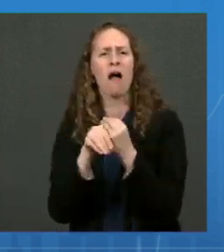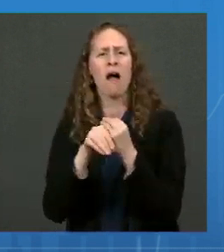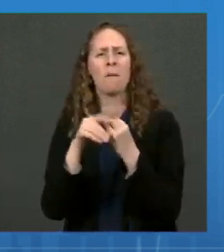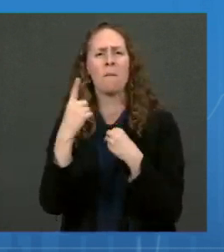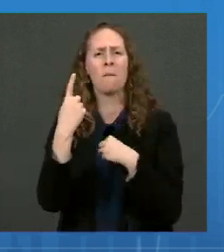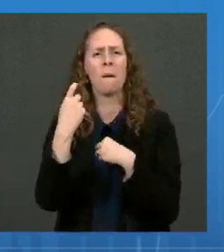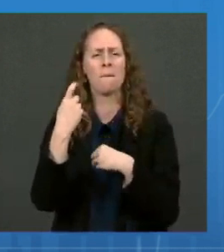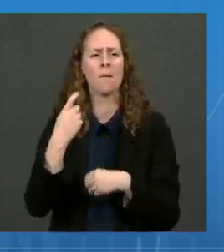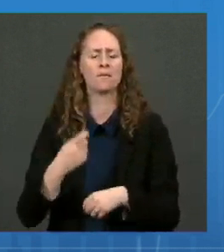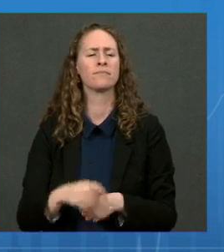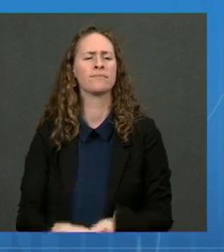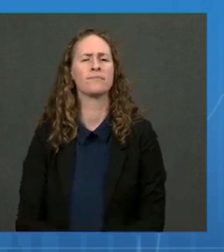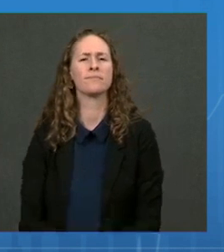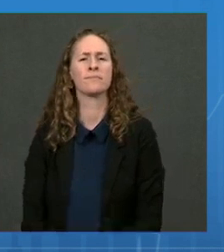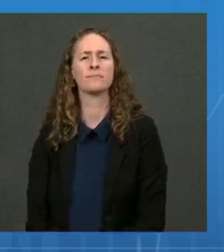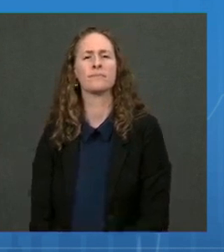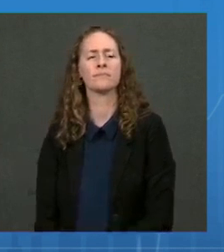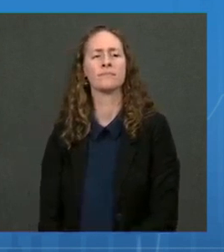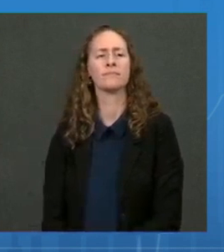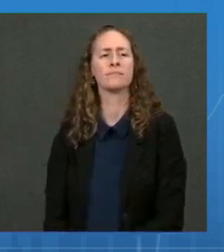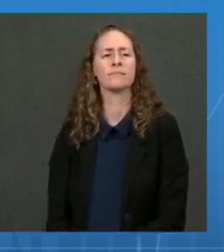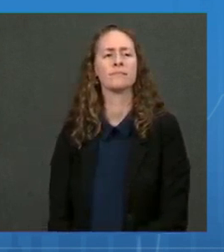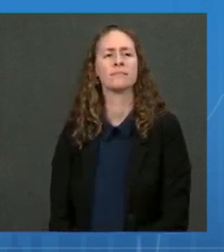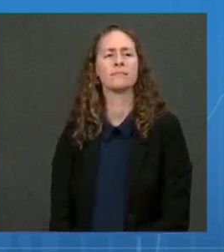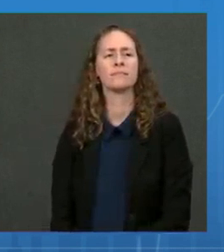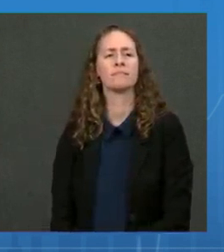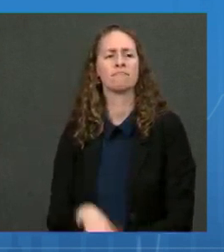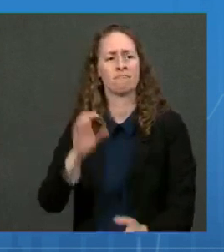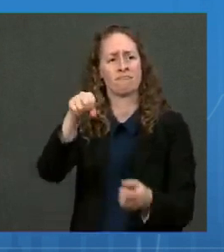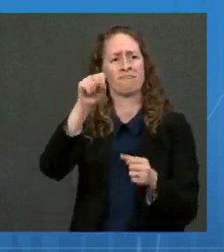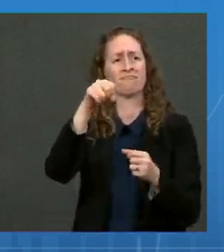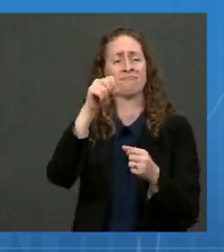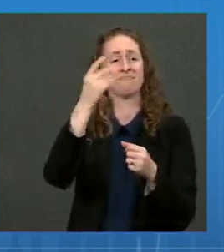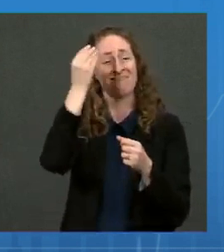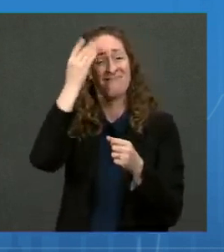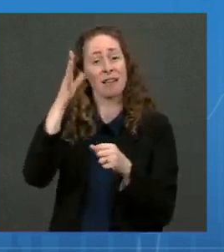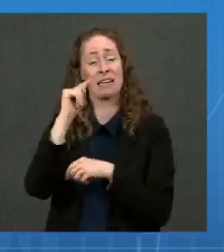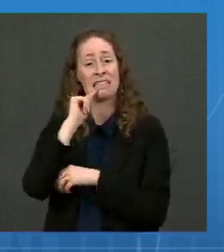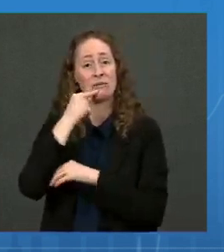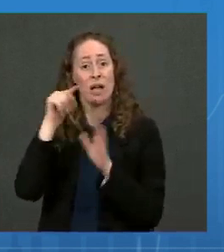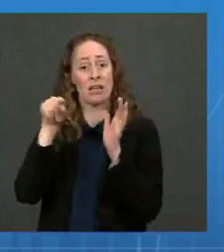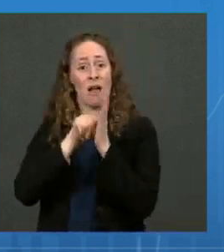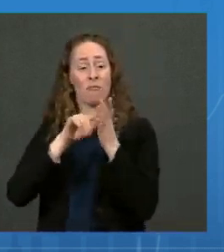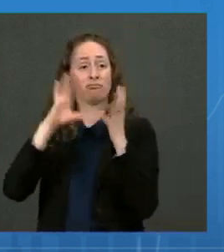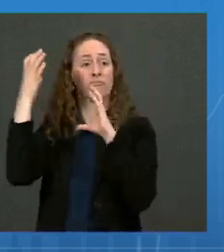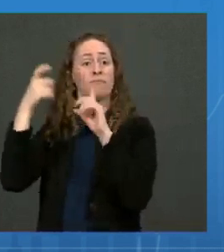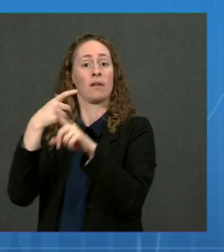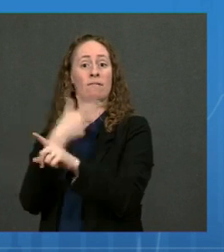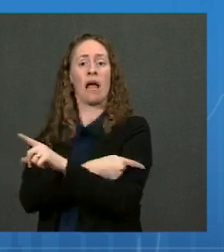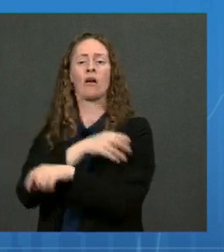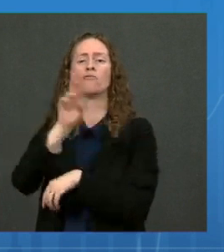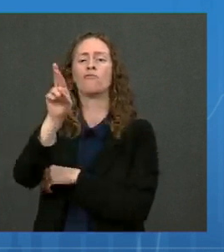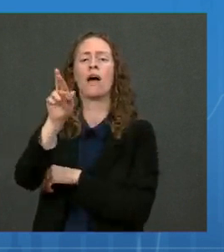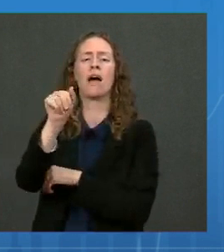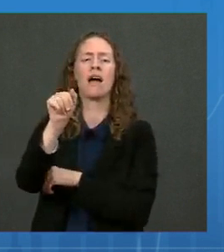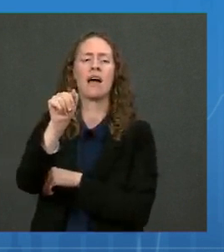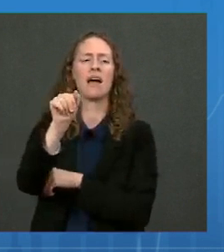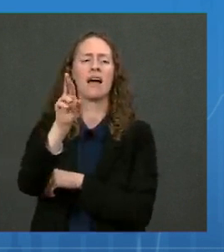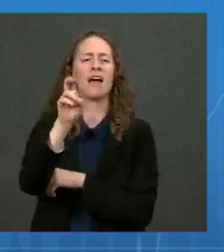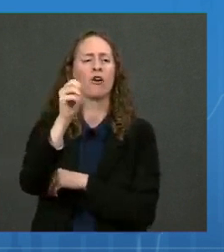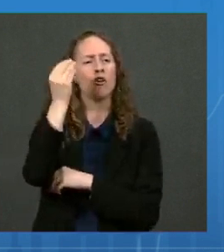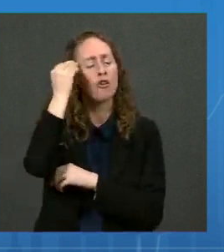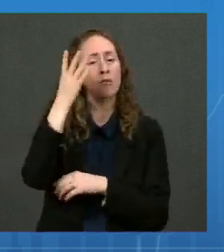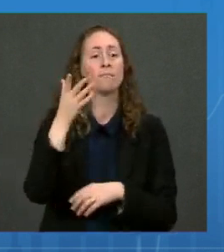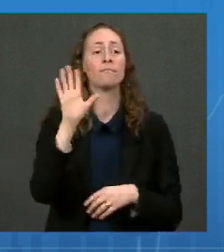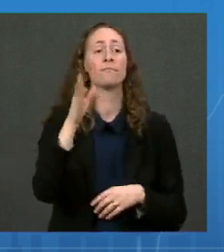serious side effects with the vaccines are very rare. We have a lot of data to show that, but consider the alternative. If pilots